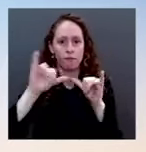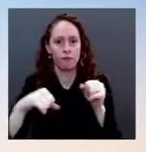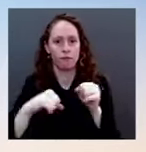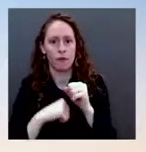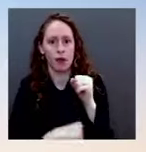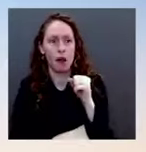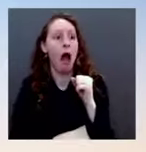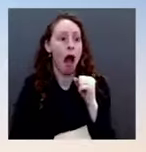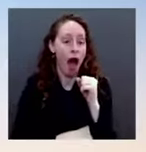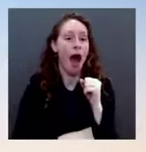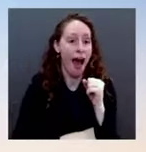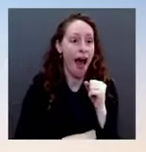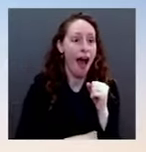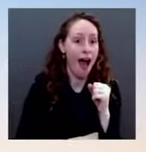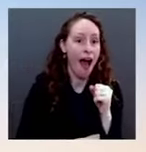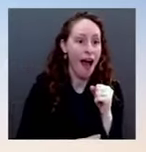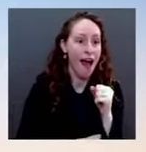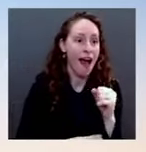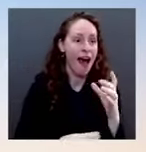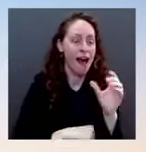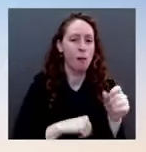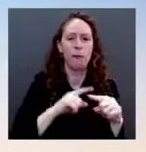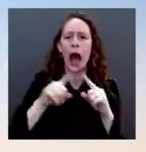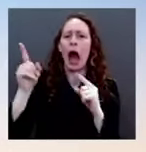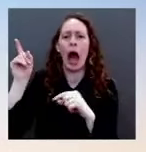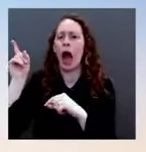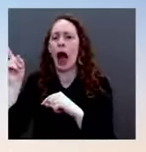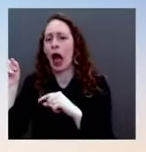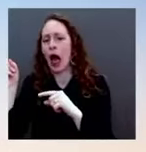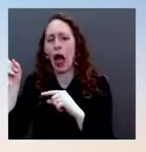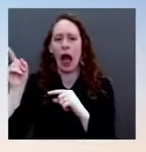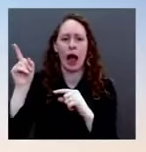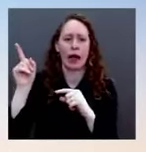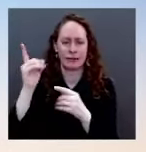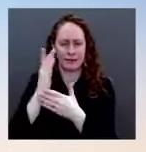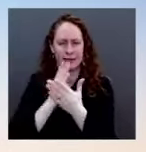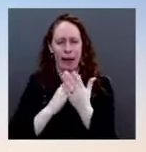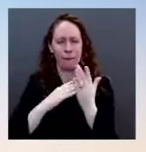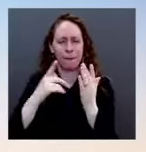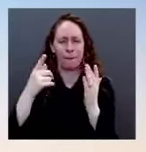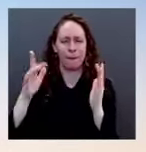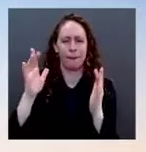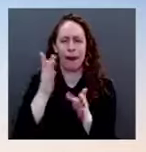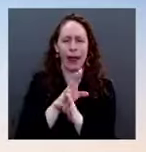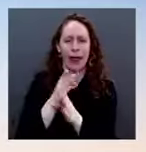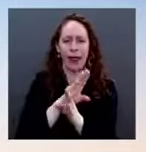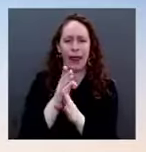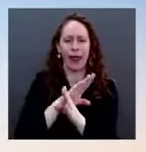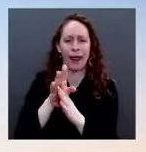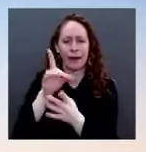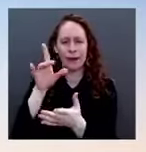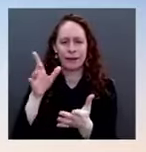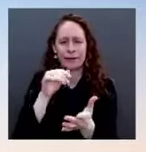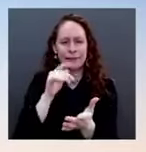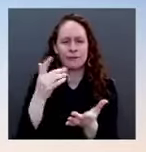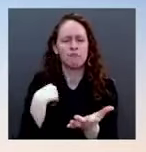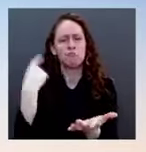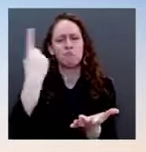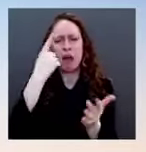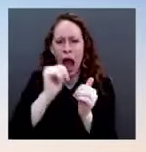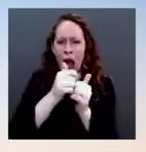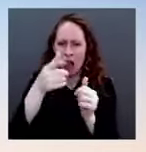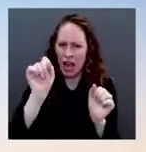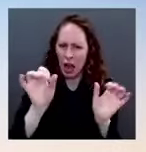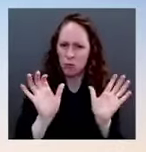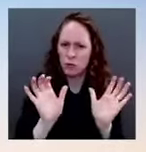And just give us a timeframe of when you think some of these ribbon cuttings, I know that's not the metric, but when will they be happening? Anything this year?